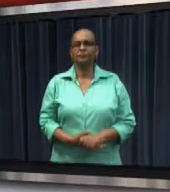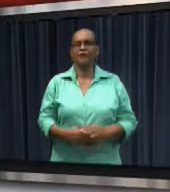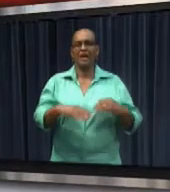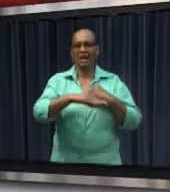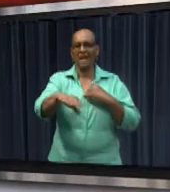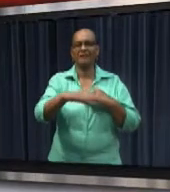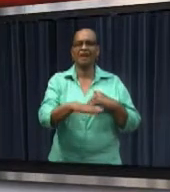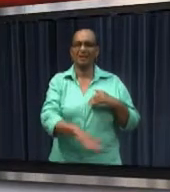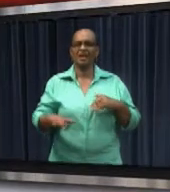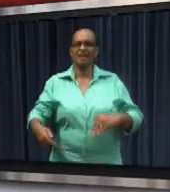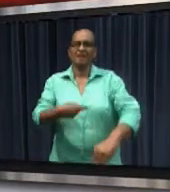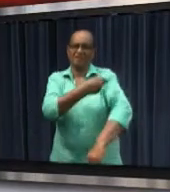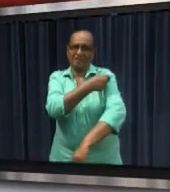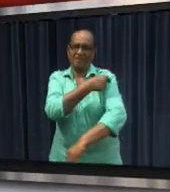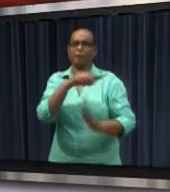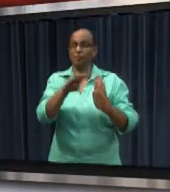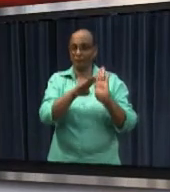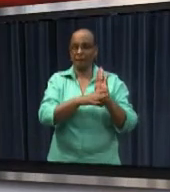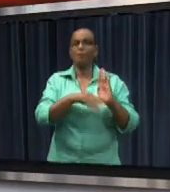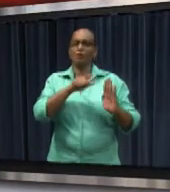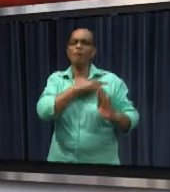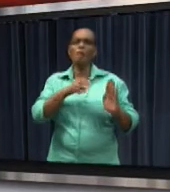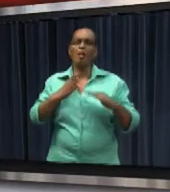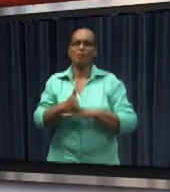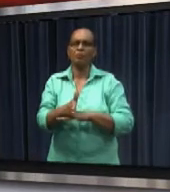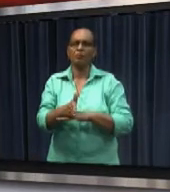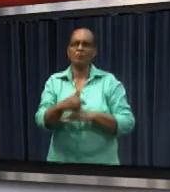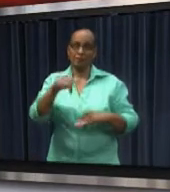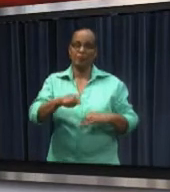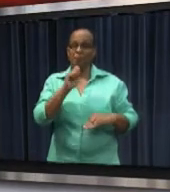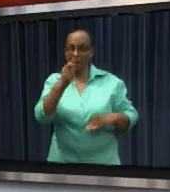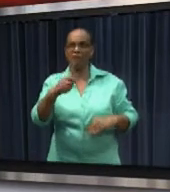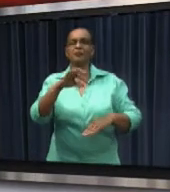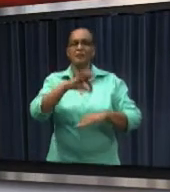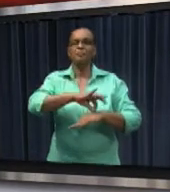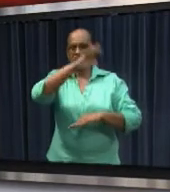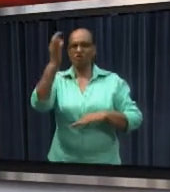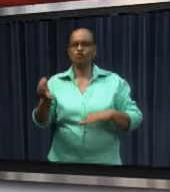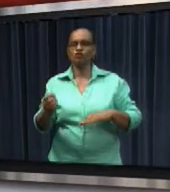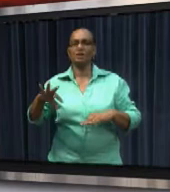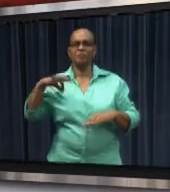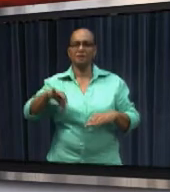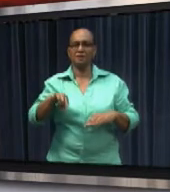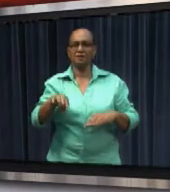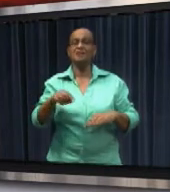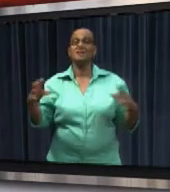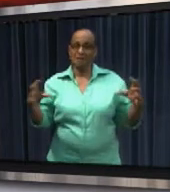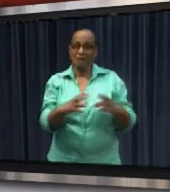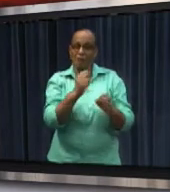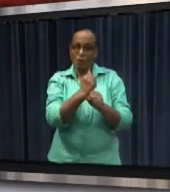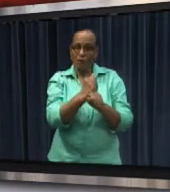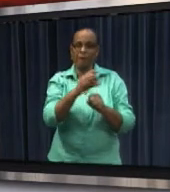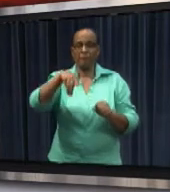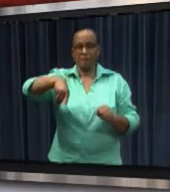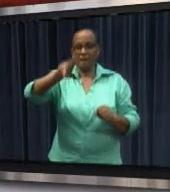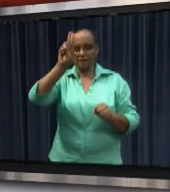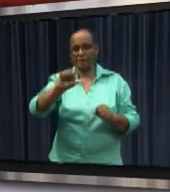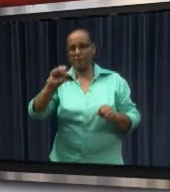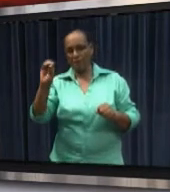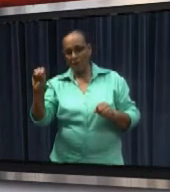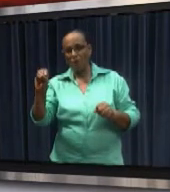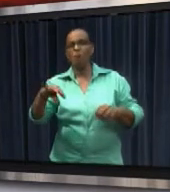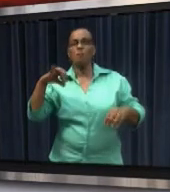The National School Children's Vaccination Program can normally take place. This is reported by the Ministry